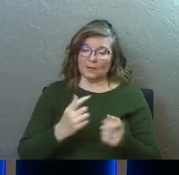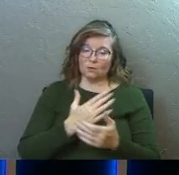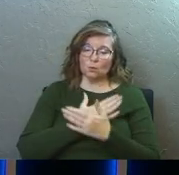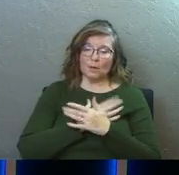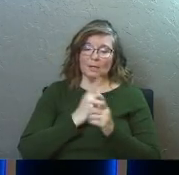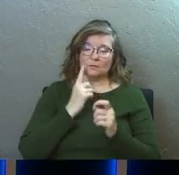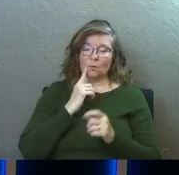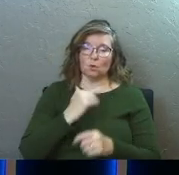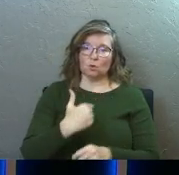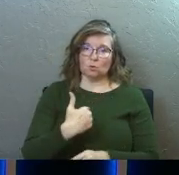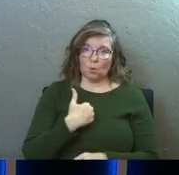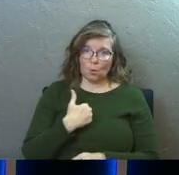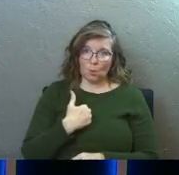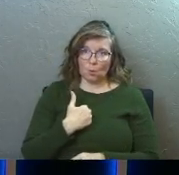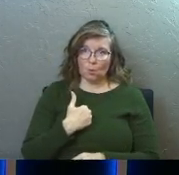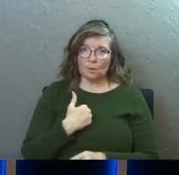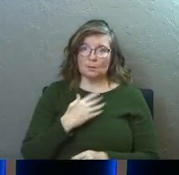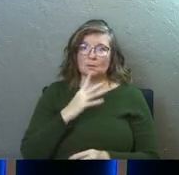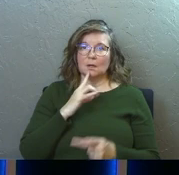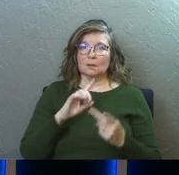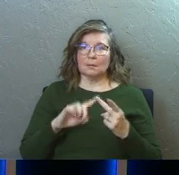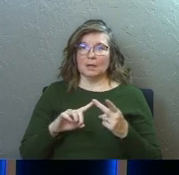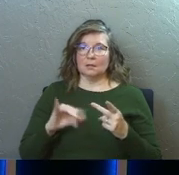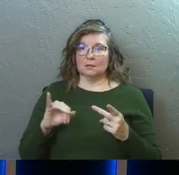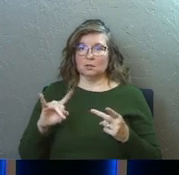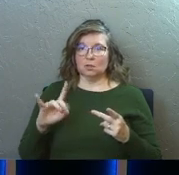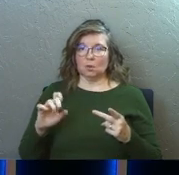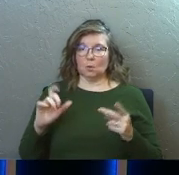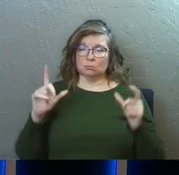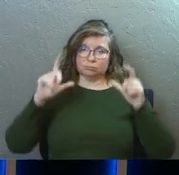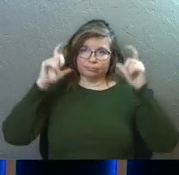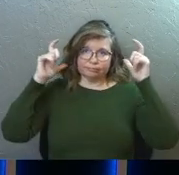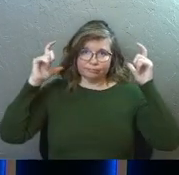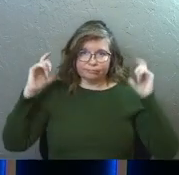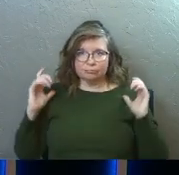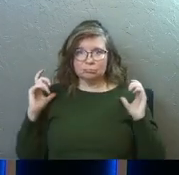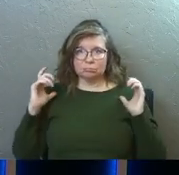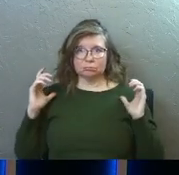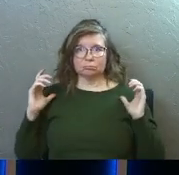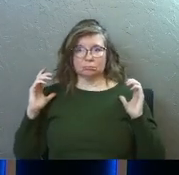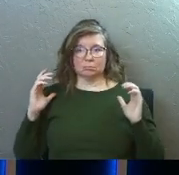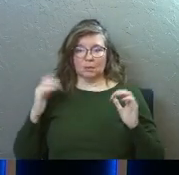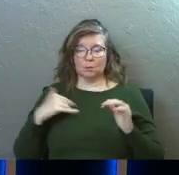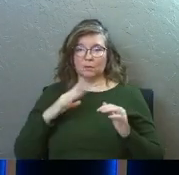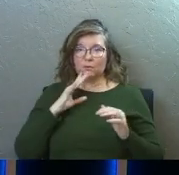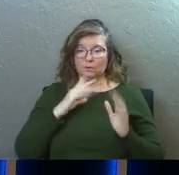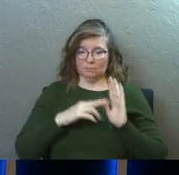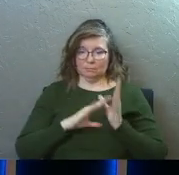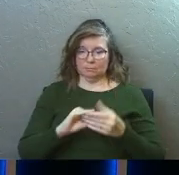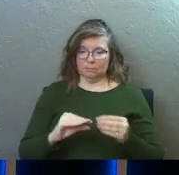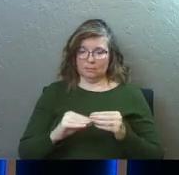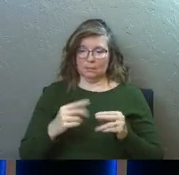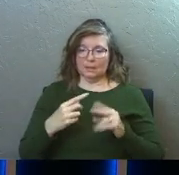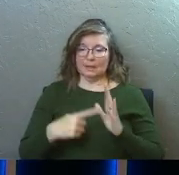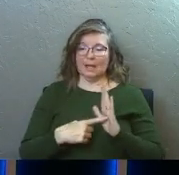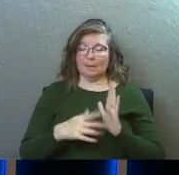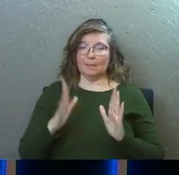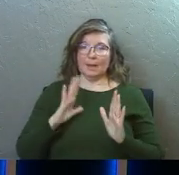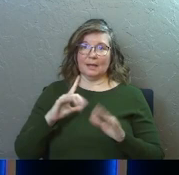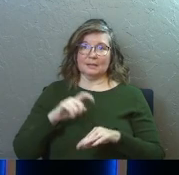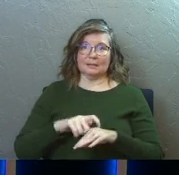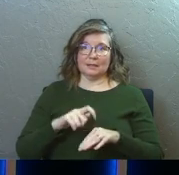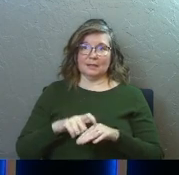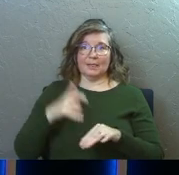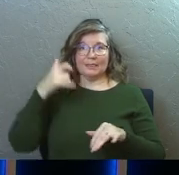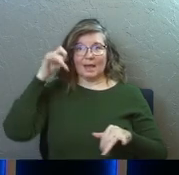rest. will give you rest for your souls. Then he talks about his yoke, right, and his burden being light. We've heard the illustrations, the example of back at that